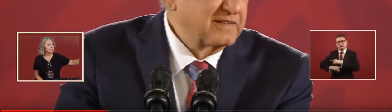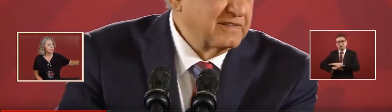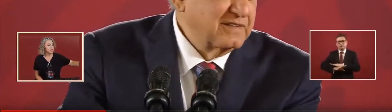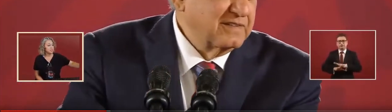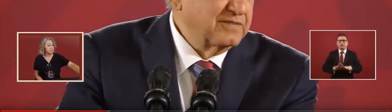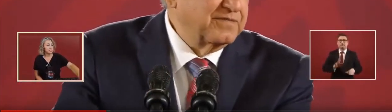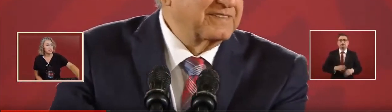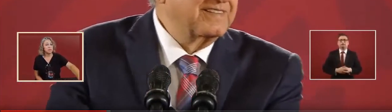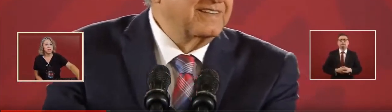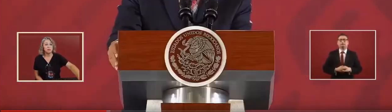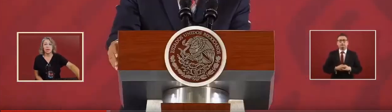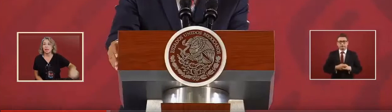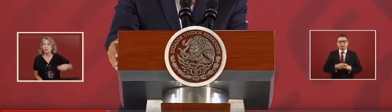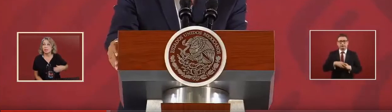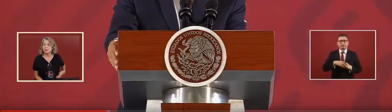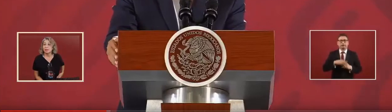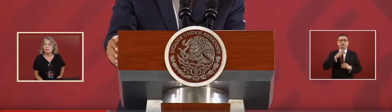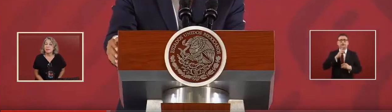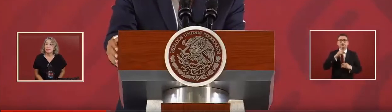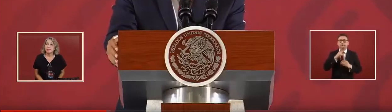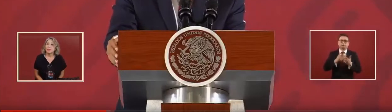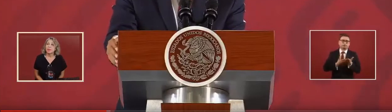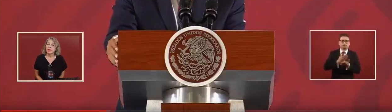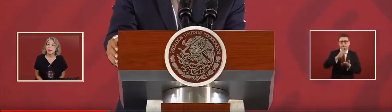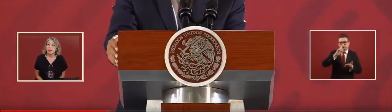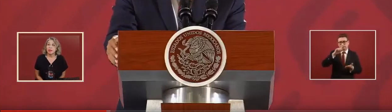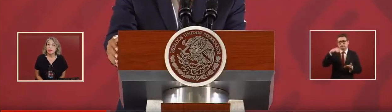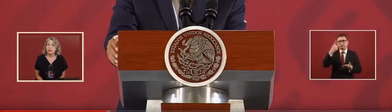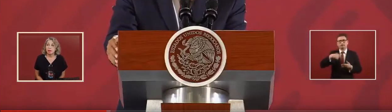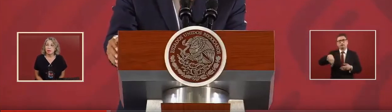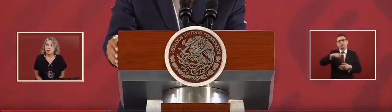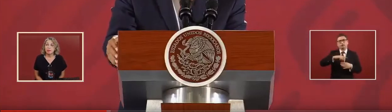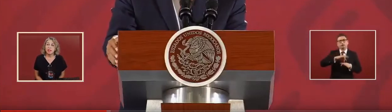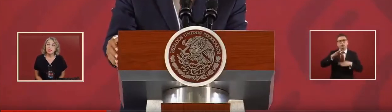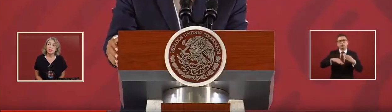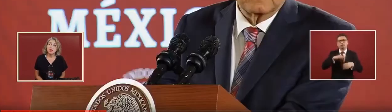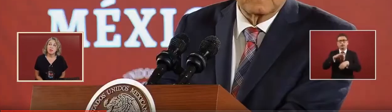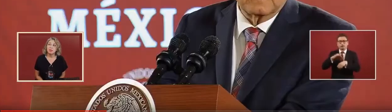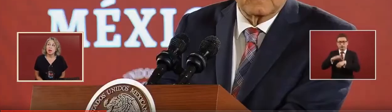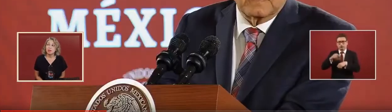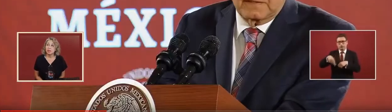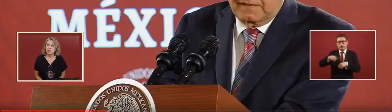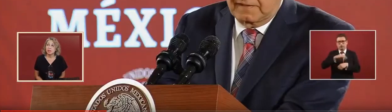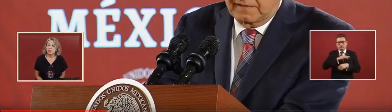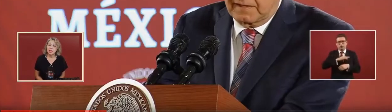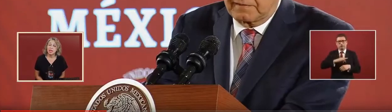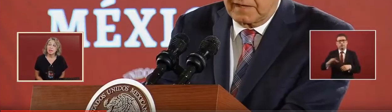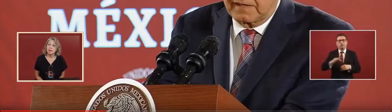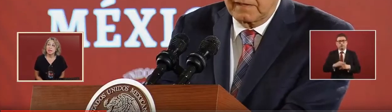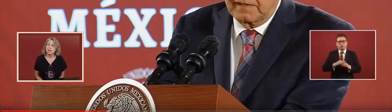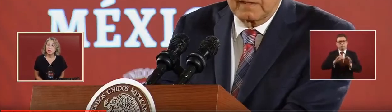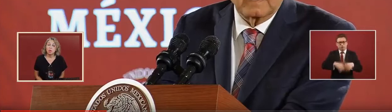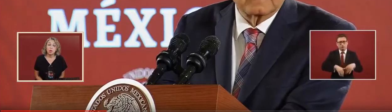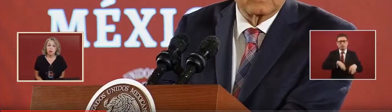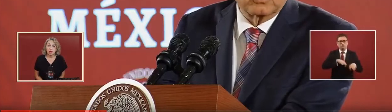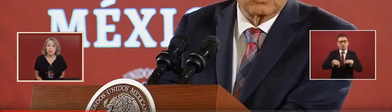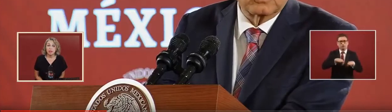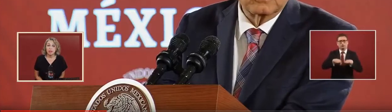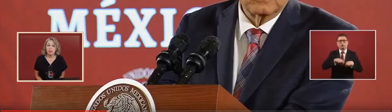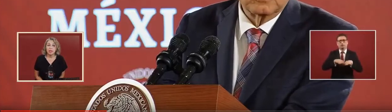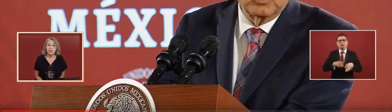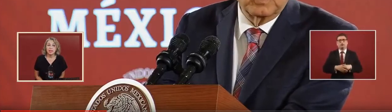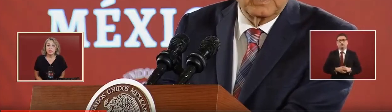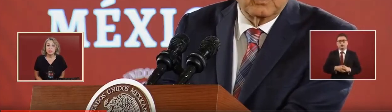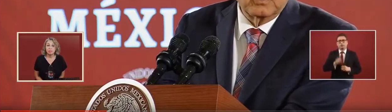that, so that doctors can work in the public sector